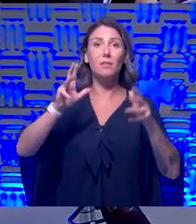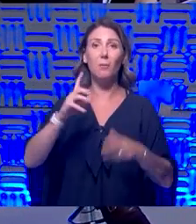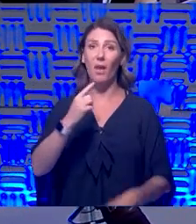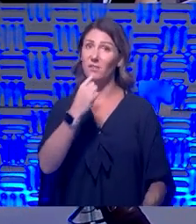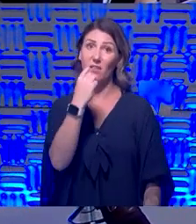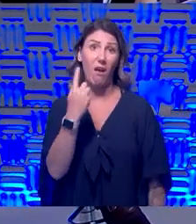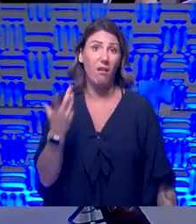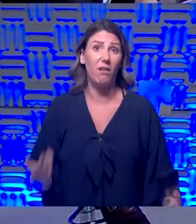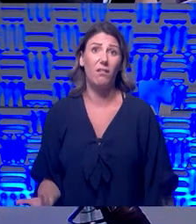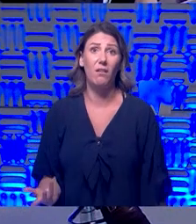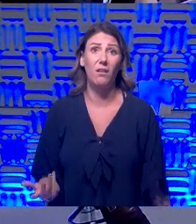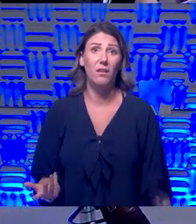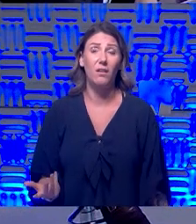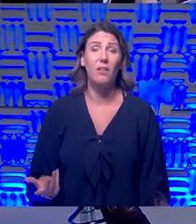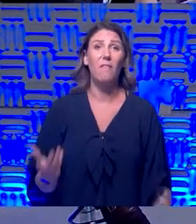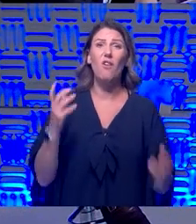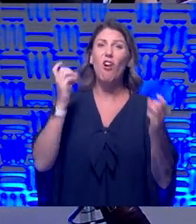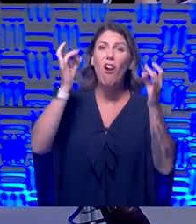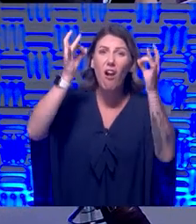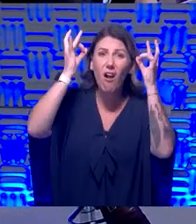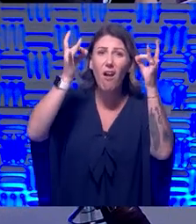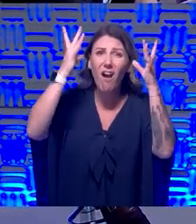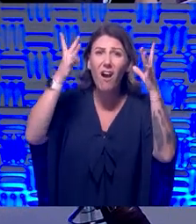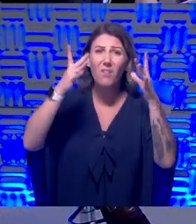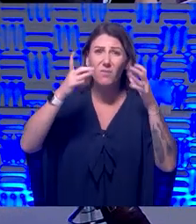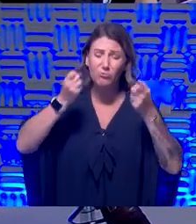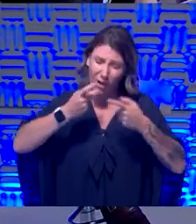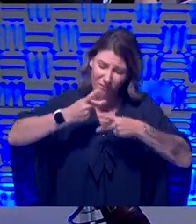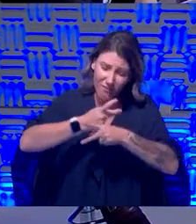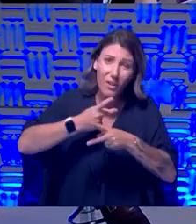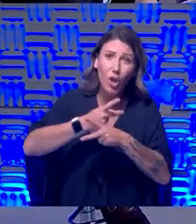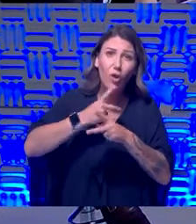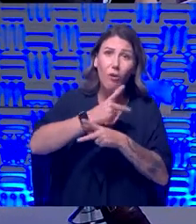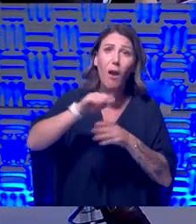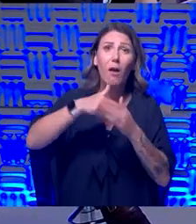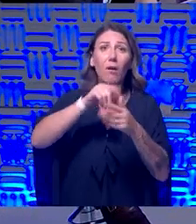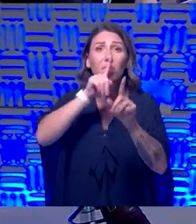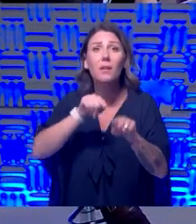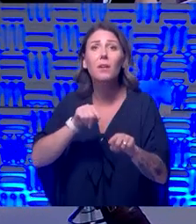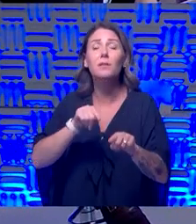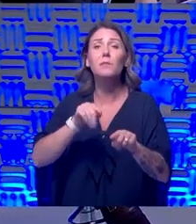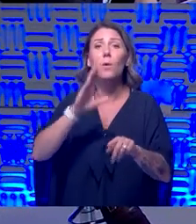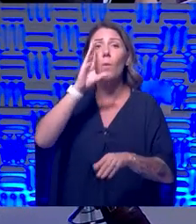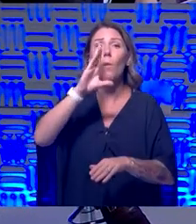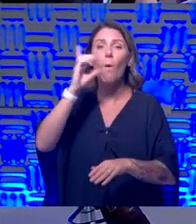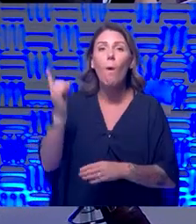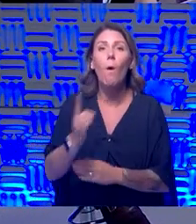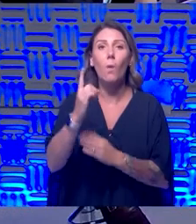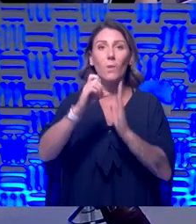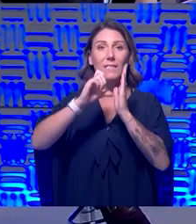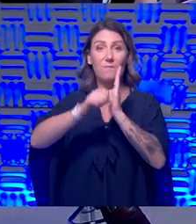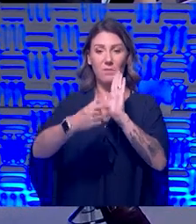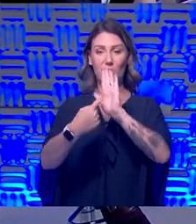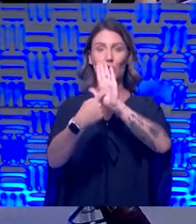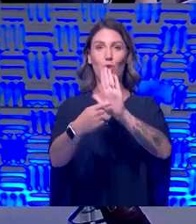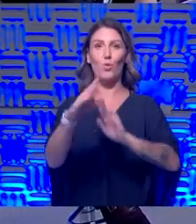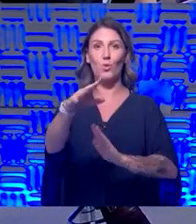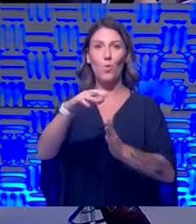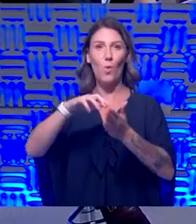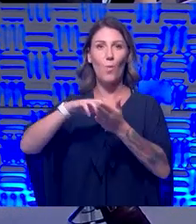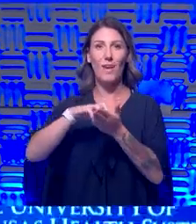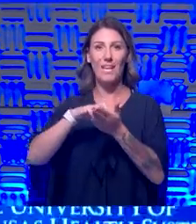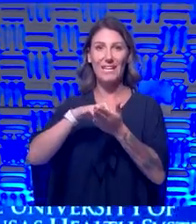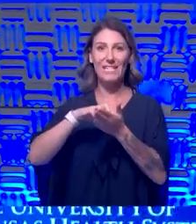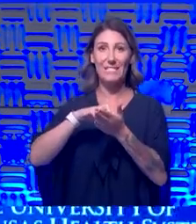just terrible things. They're a beast and you have to wrestle it to the ground and it will always emphasize your weakness. Your weakest